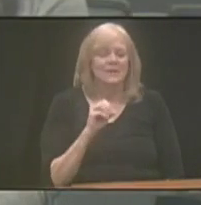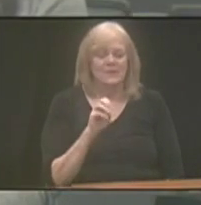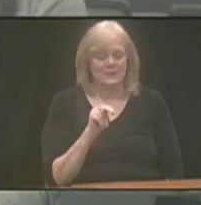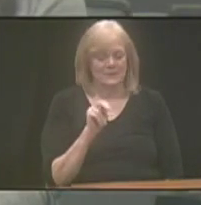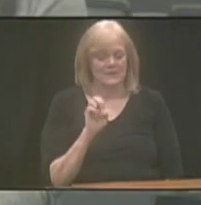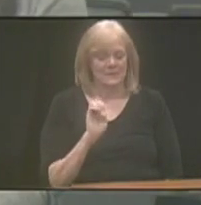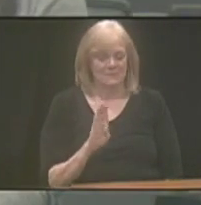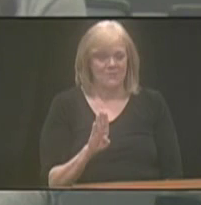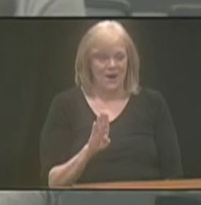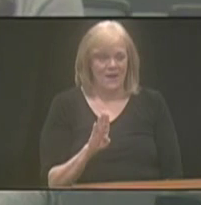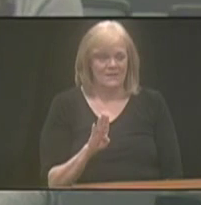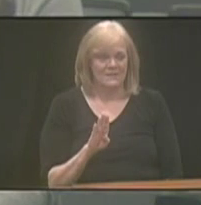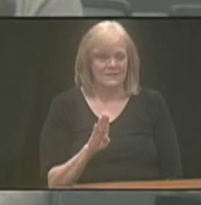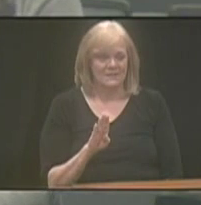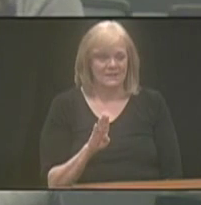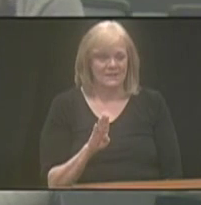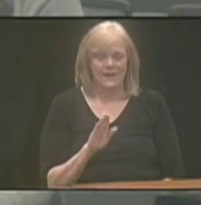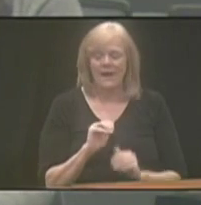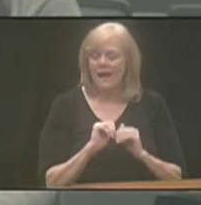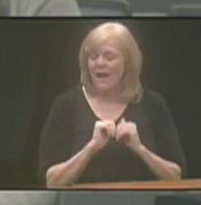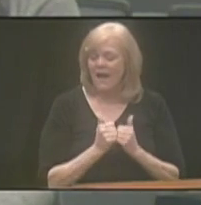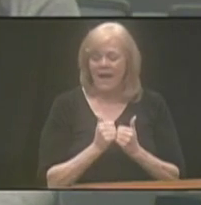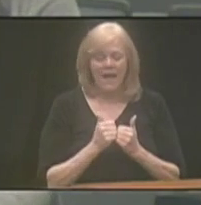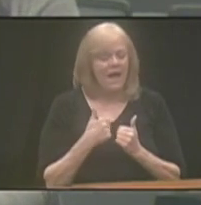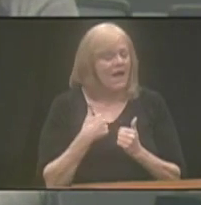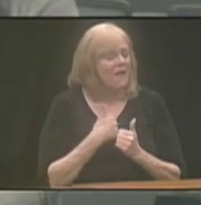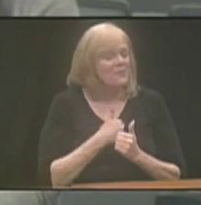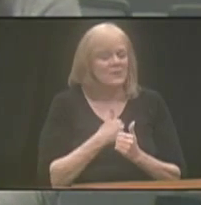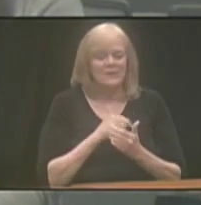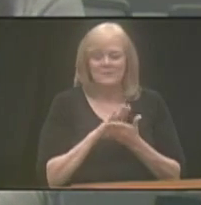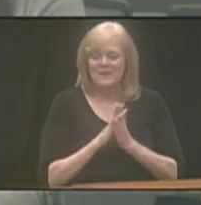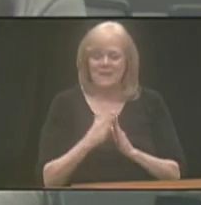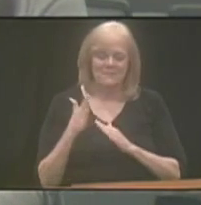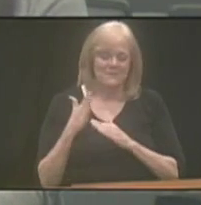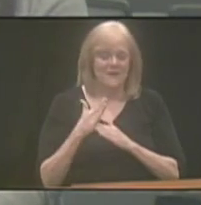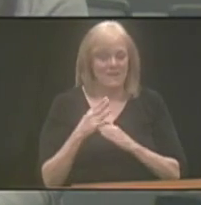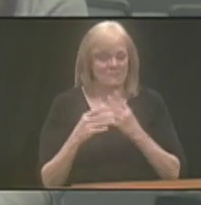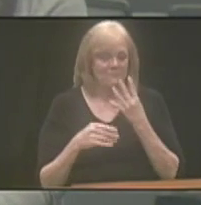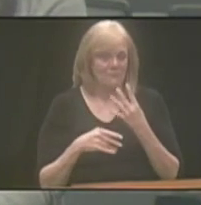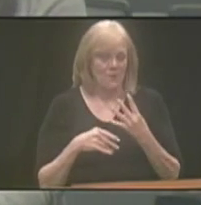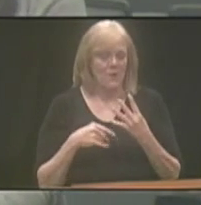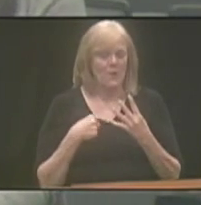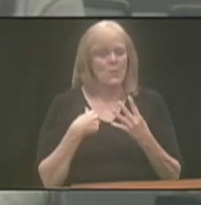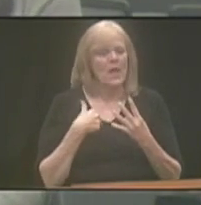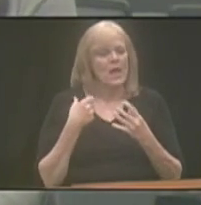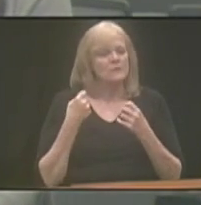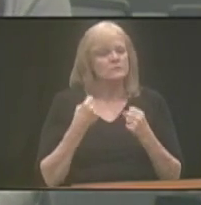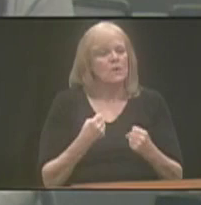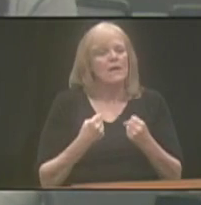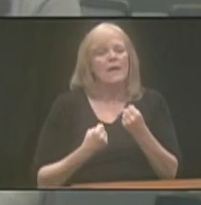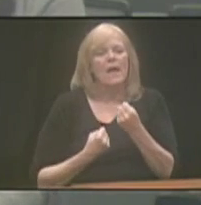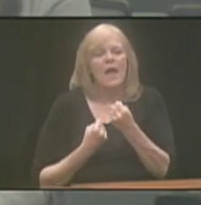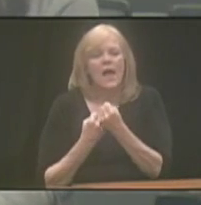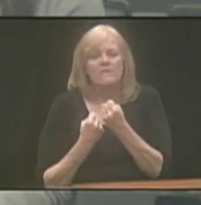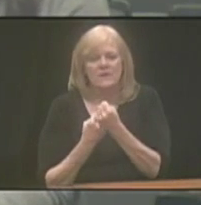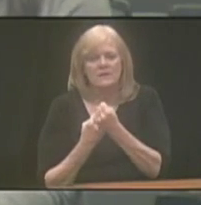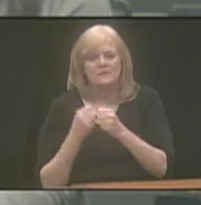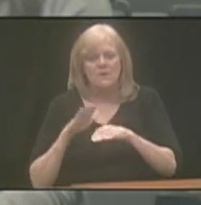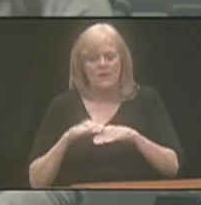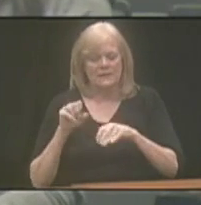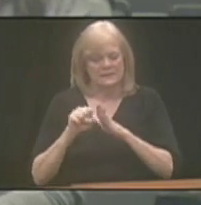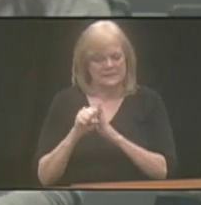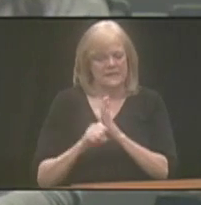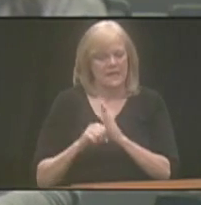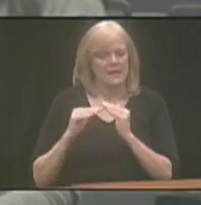So, Nebraska, how we became one of the top four, I guess, is that really we had strong advocates on a state level